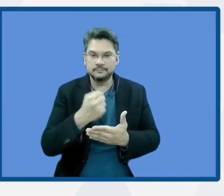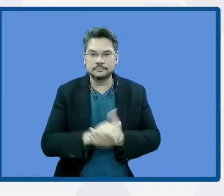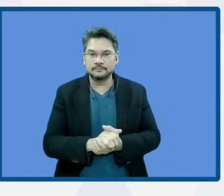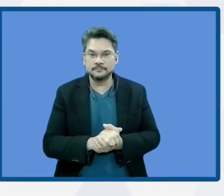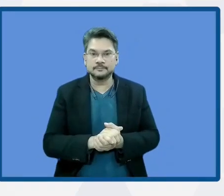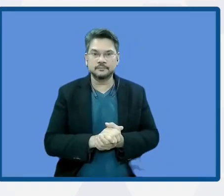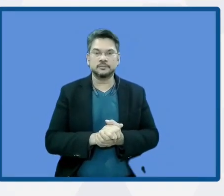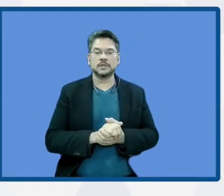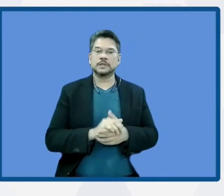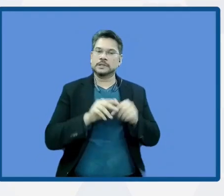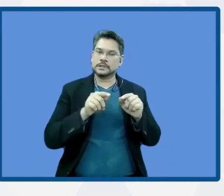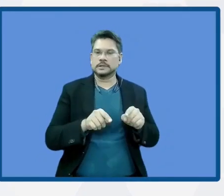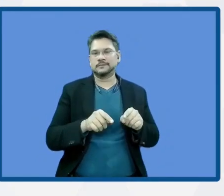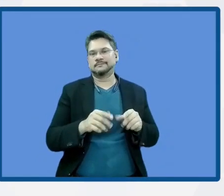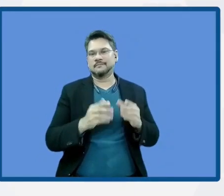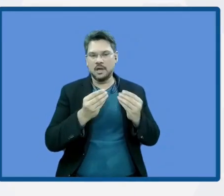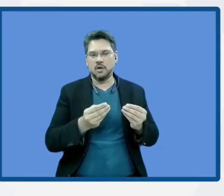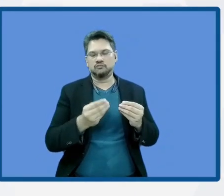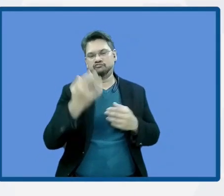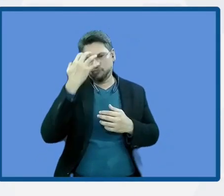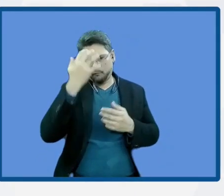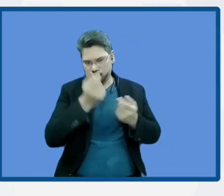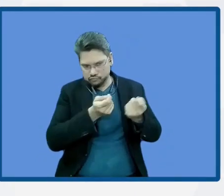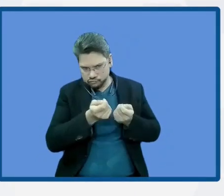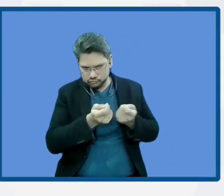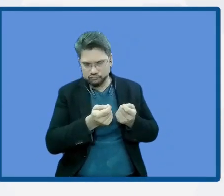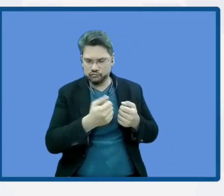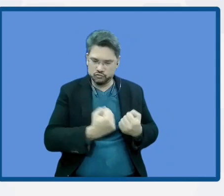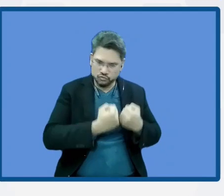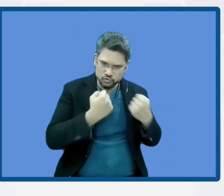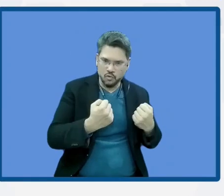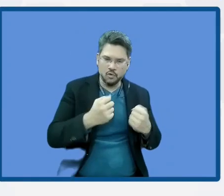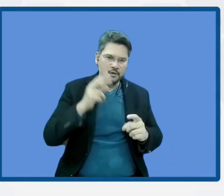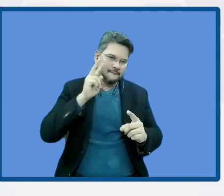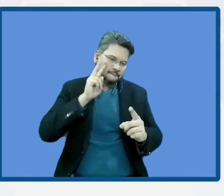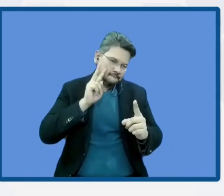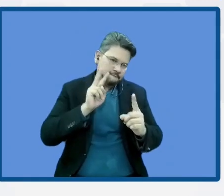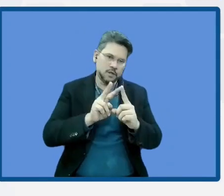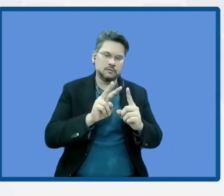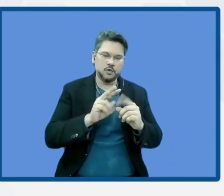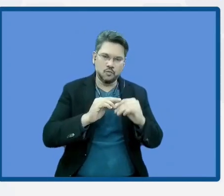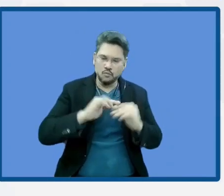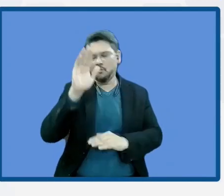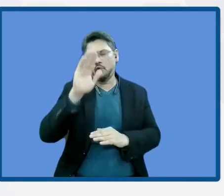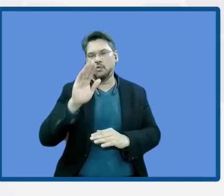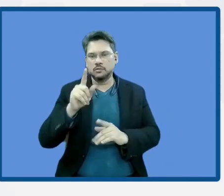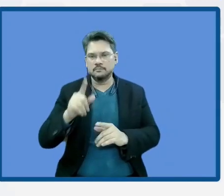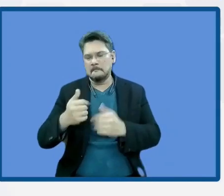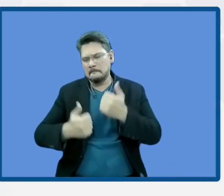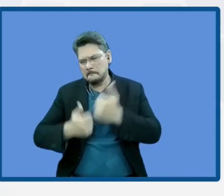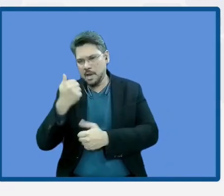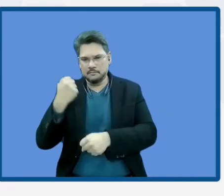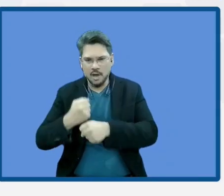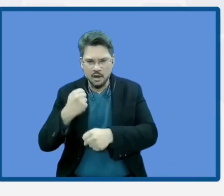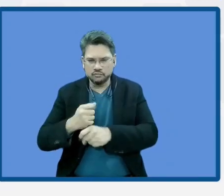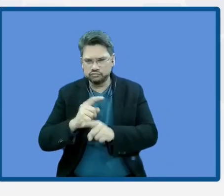just strengthen governance, visibility, and best practices as well as active participation in order to be